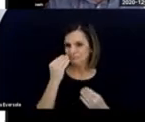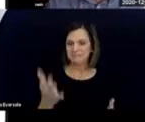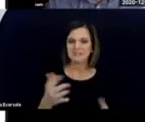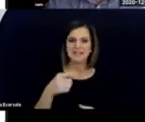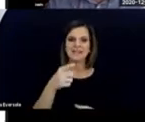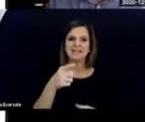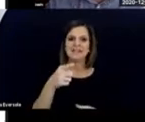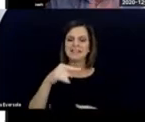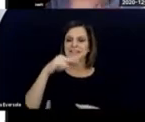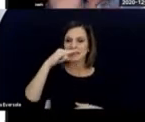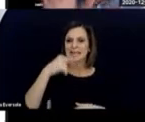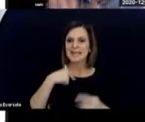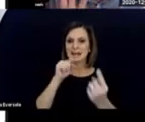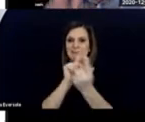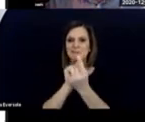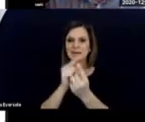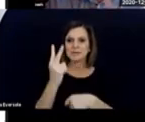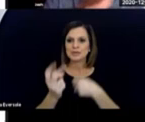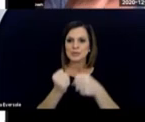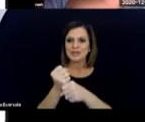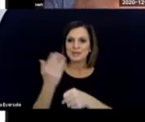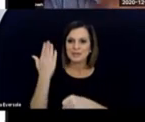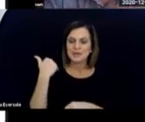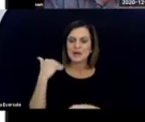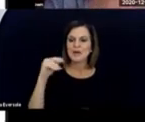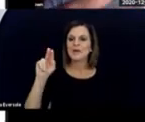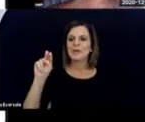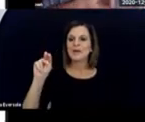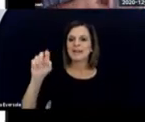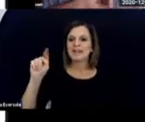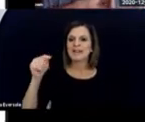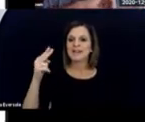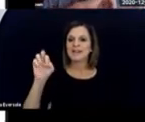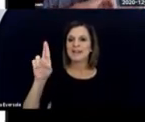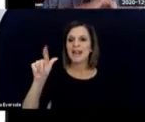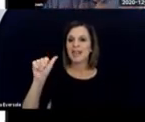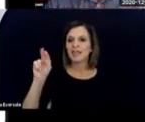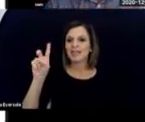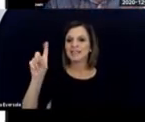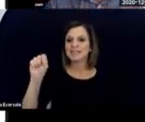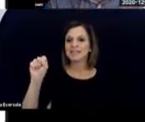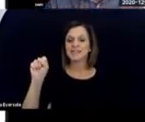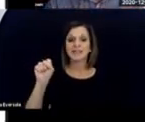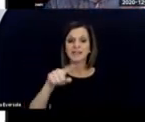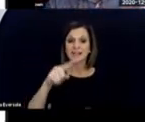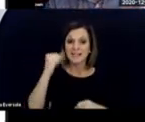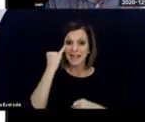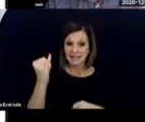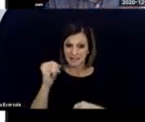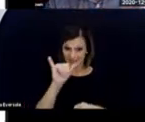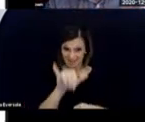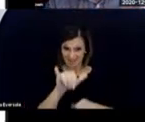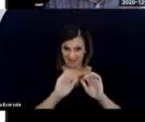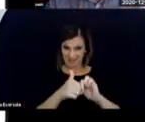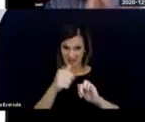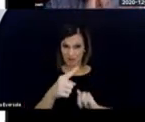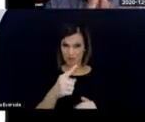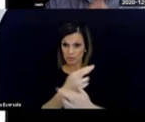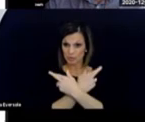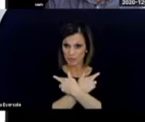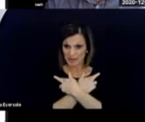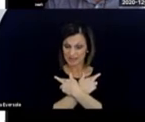two years ago in the Netherlands. You know, the idea that this is how you relax and rest is interesting.